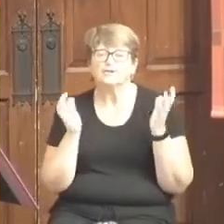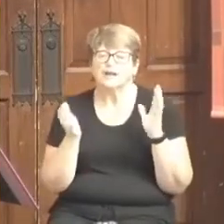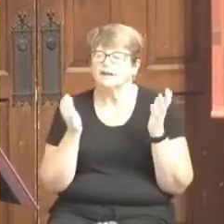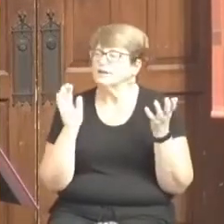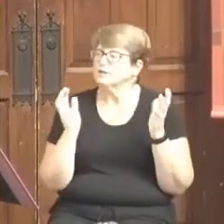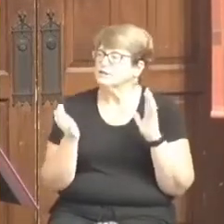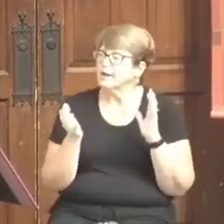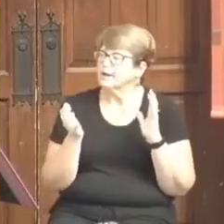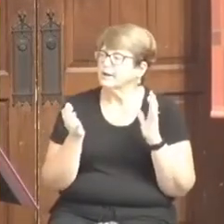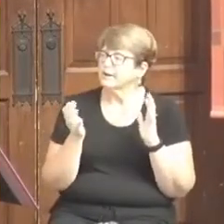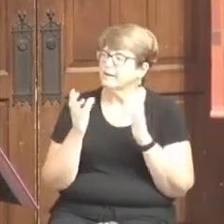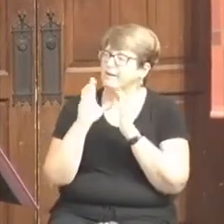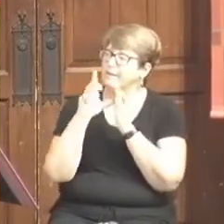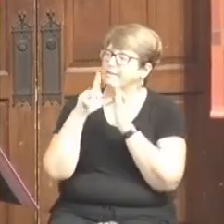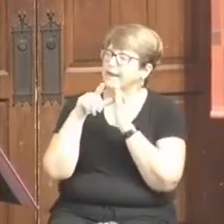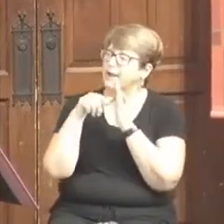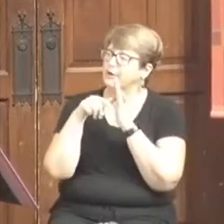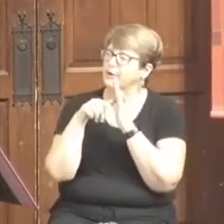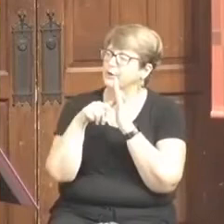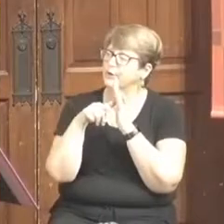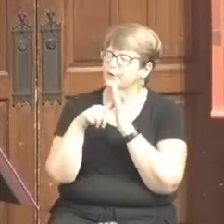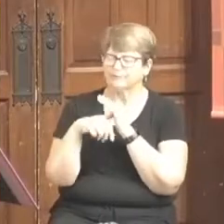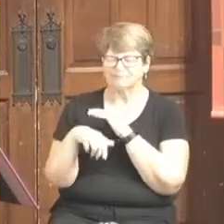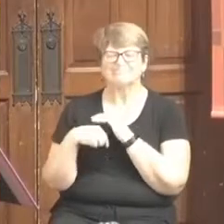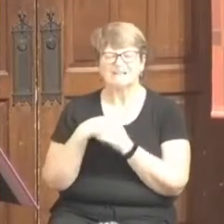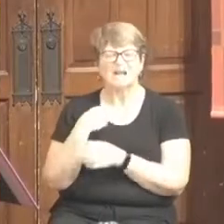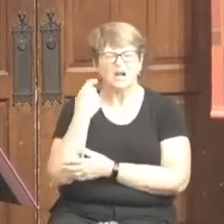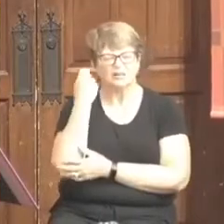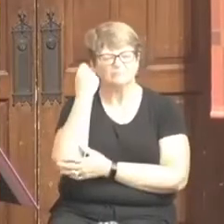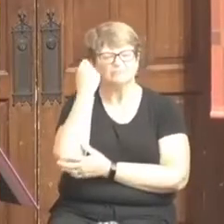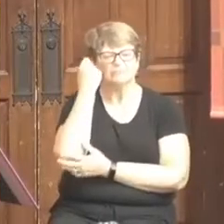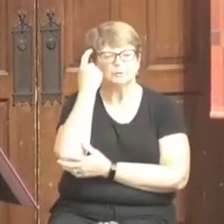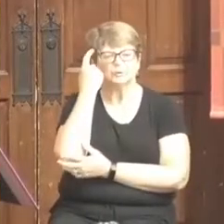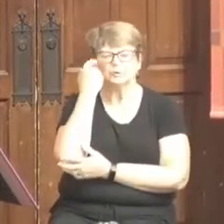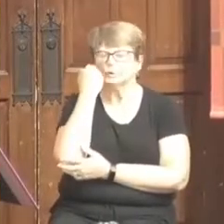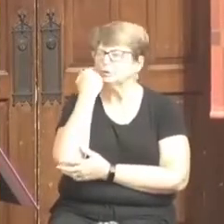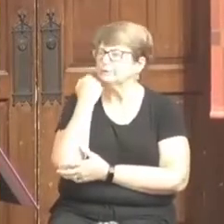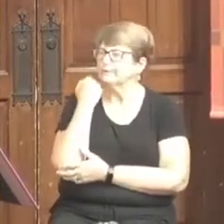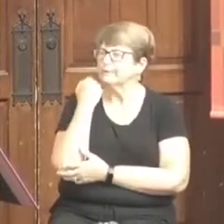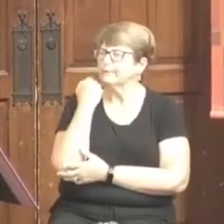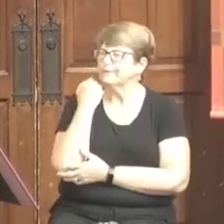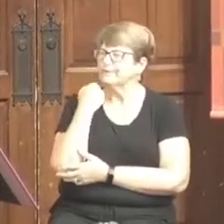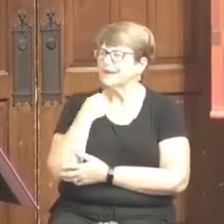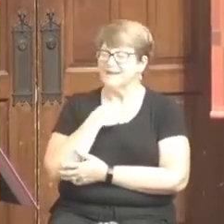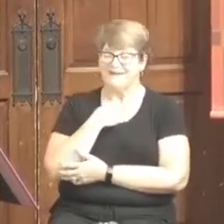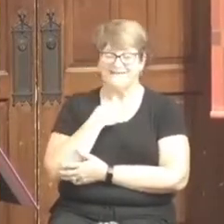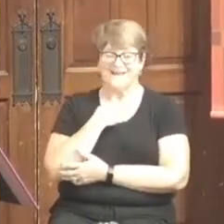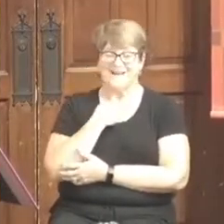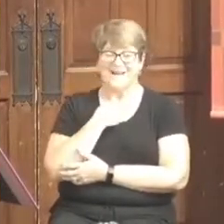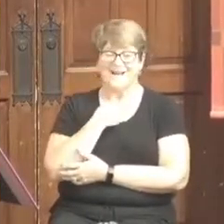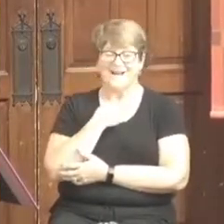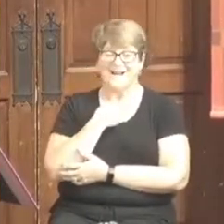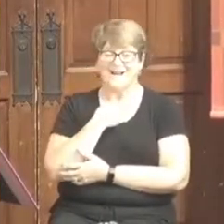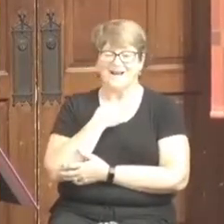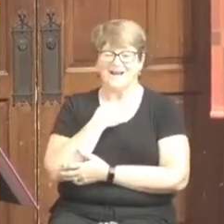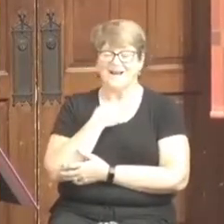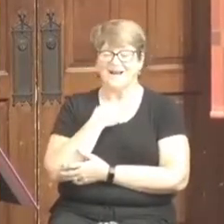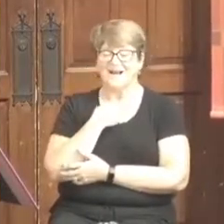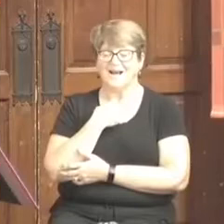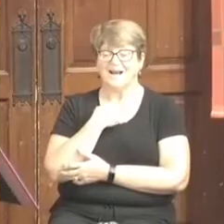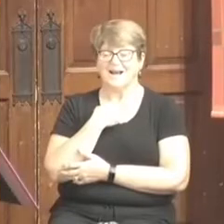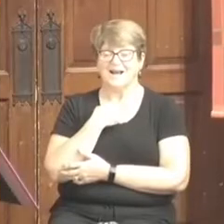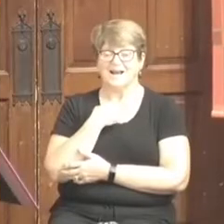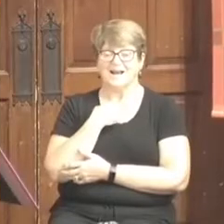I later on realized that if I, as a minister of the